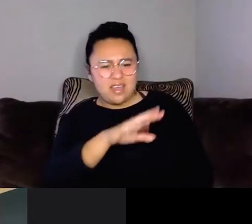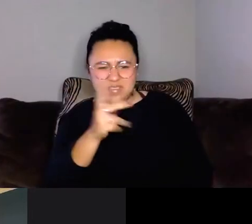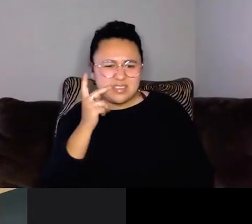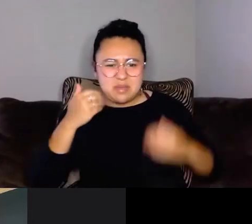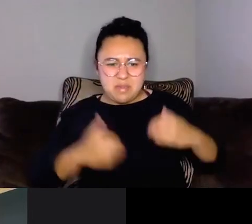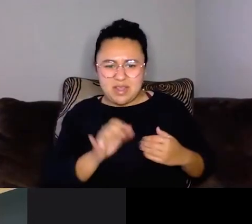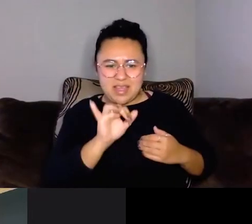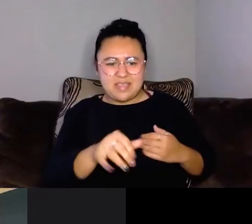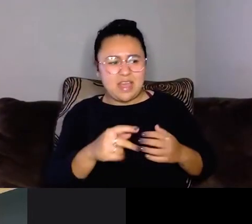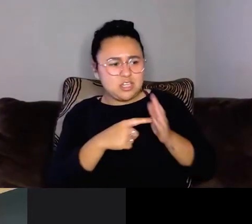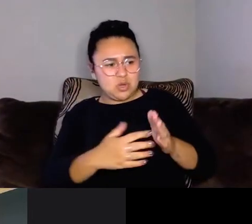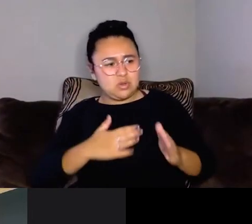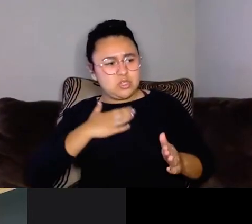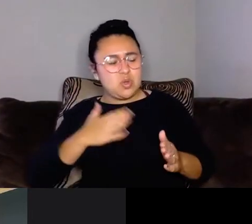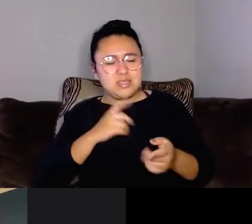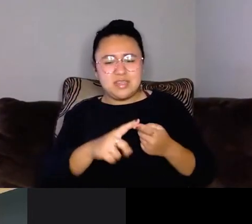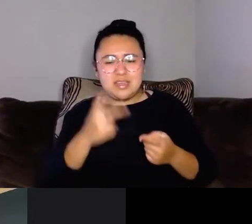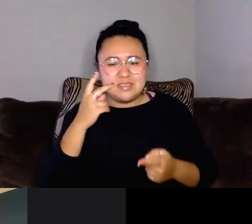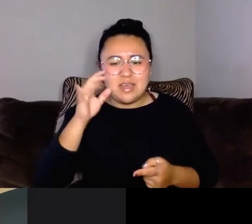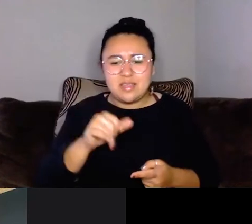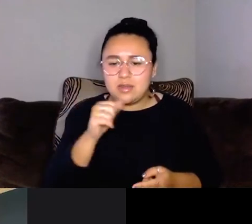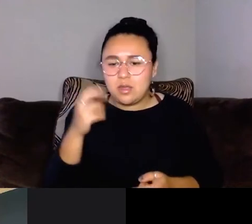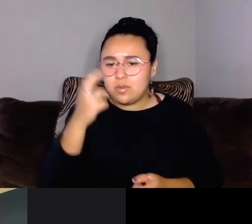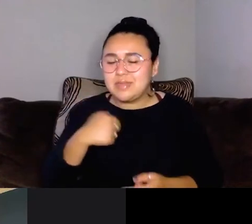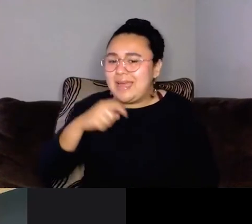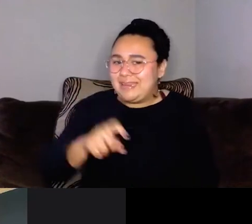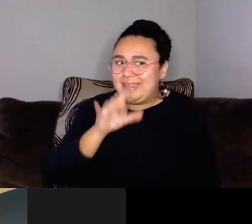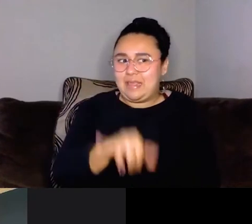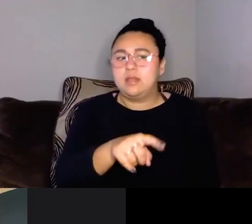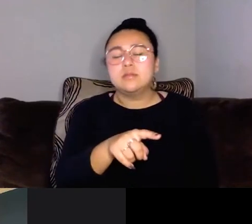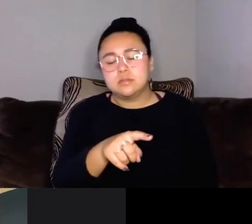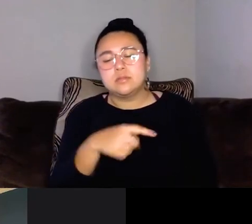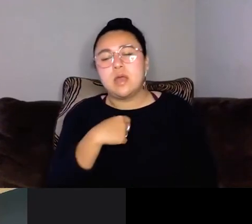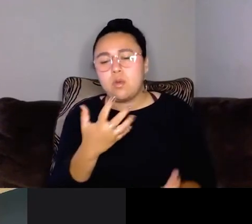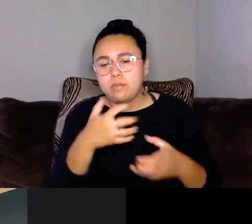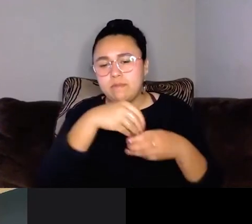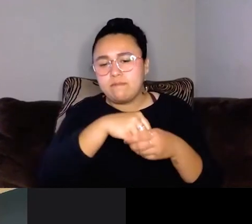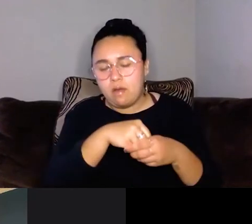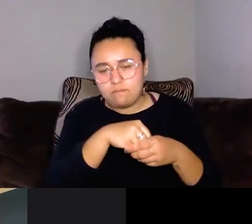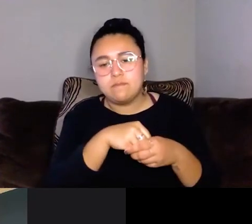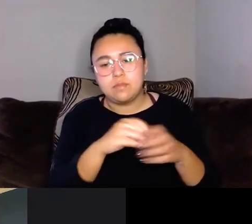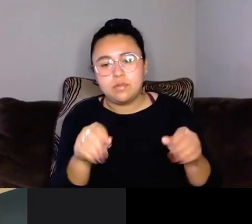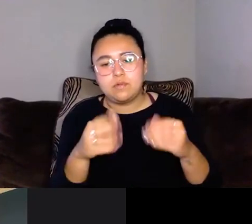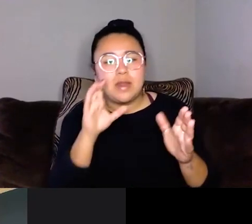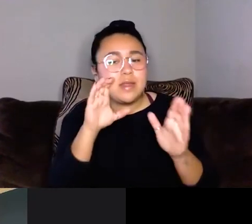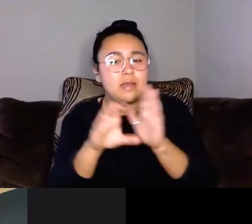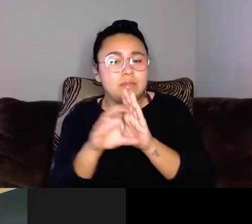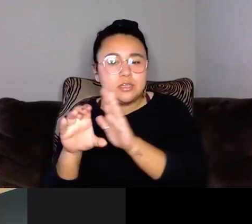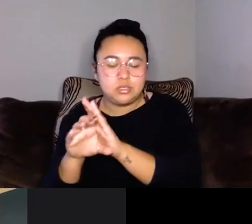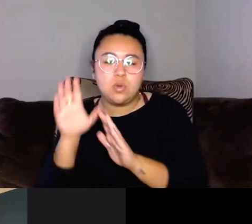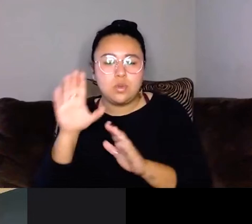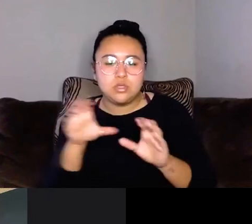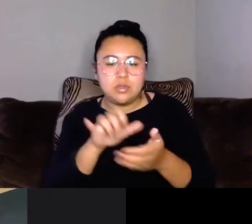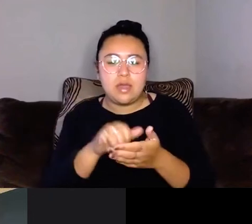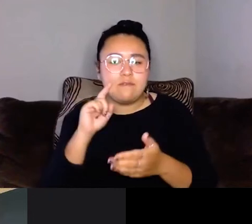much joy. And until I saw it, I didn't realize I needed it. And then I wanted to be a part of providing images that would do that for other